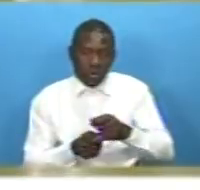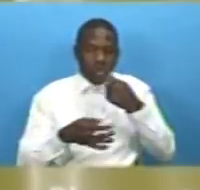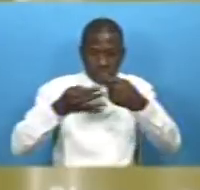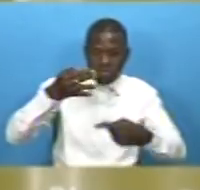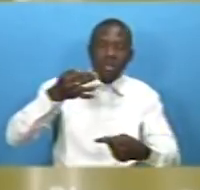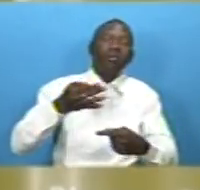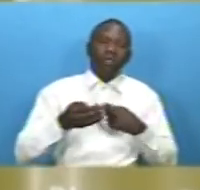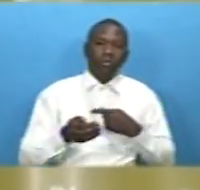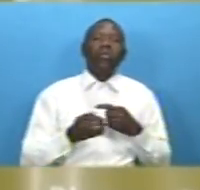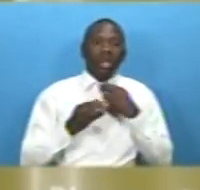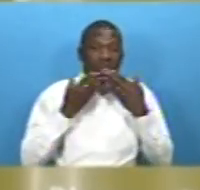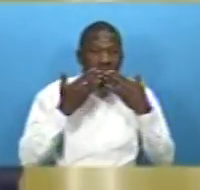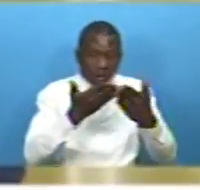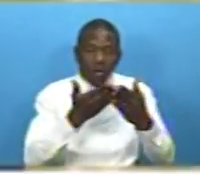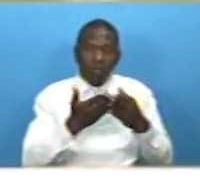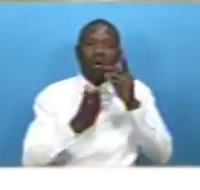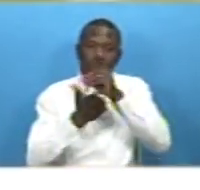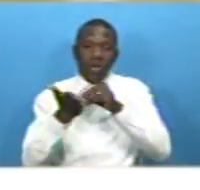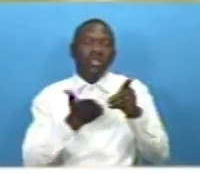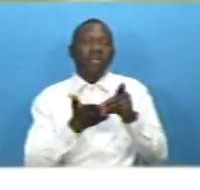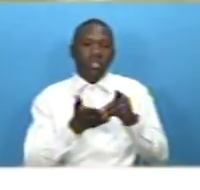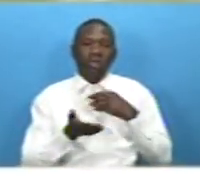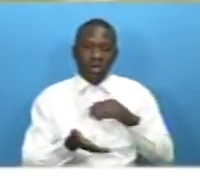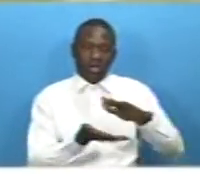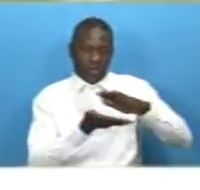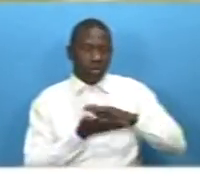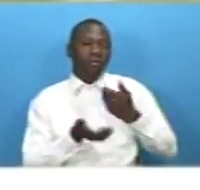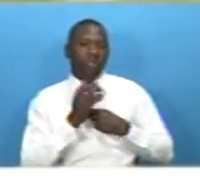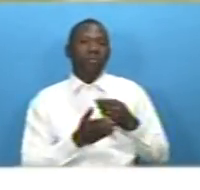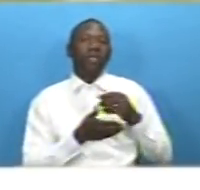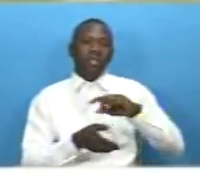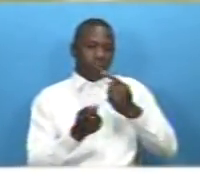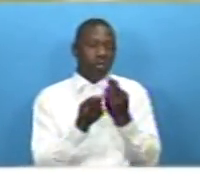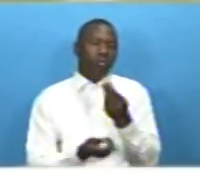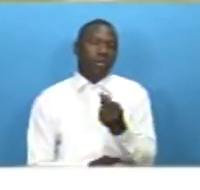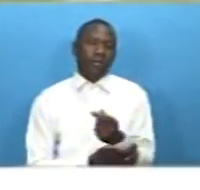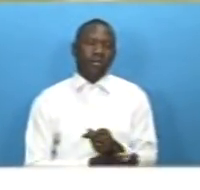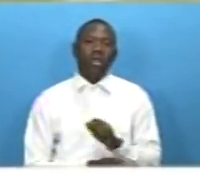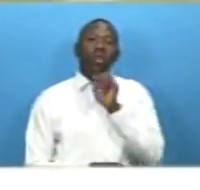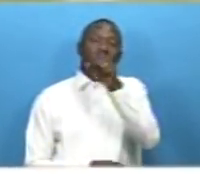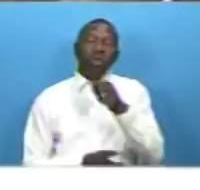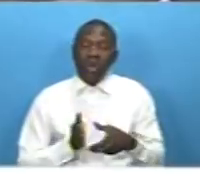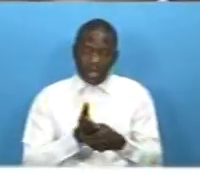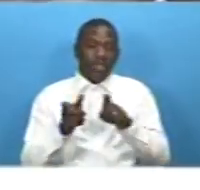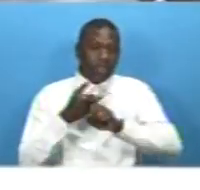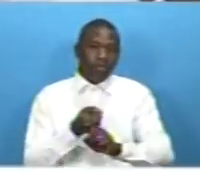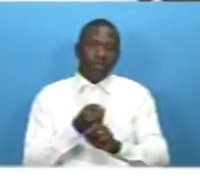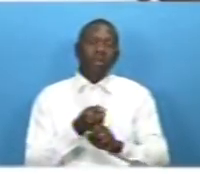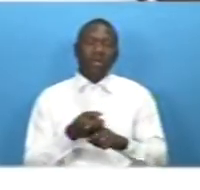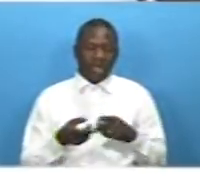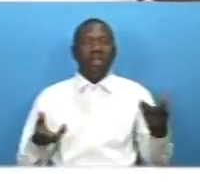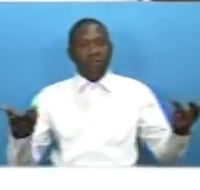on the use of remittances your leadership is hereby invited to contact my office as soon as they can